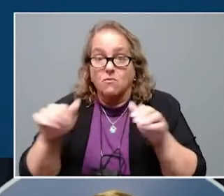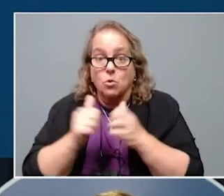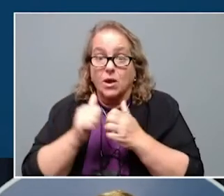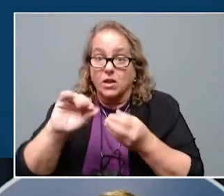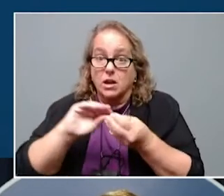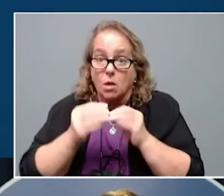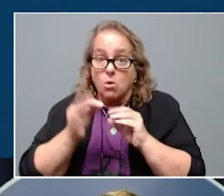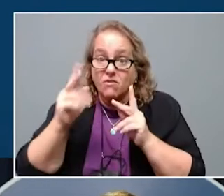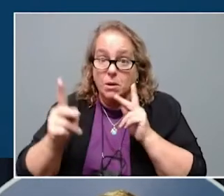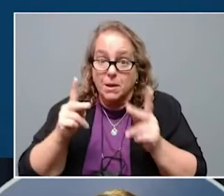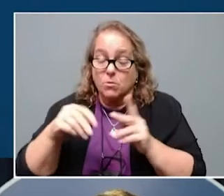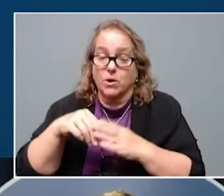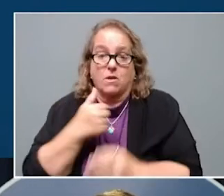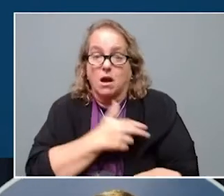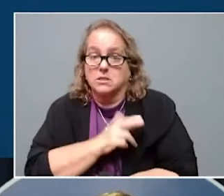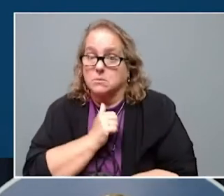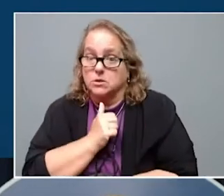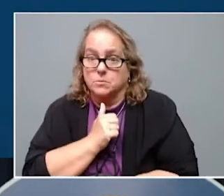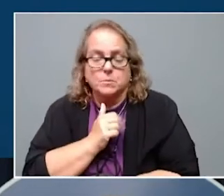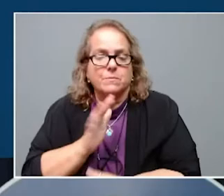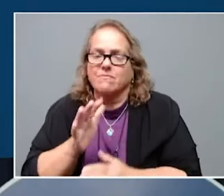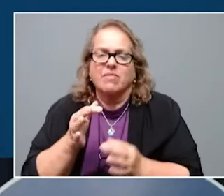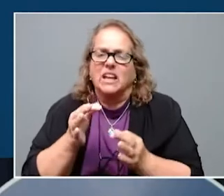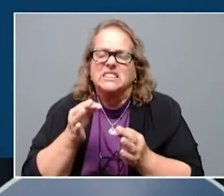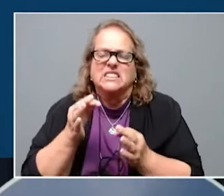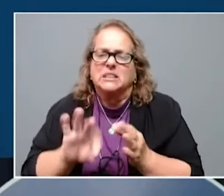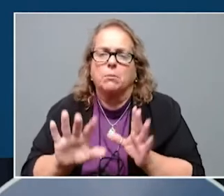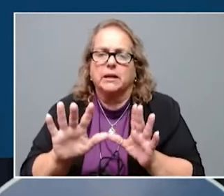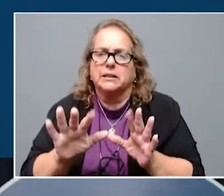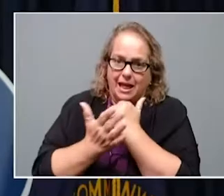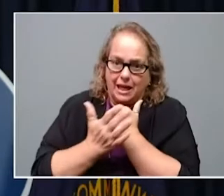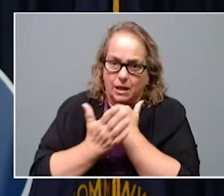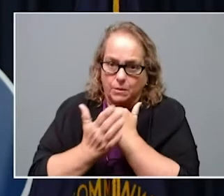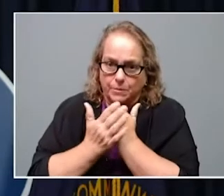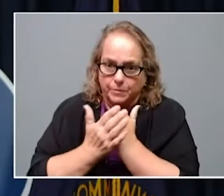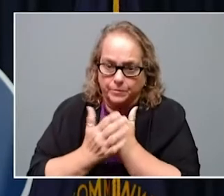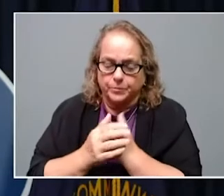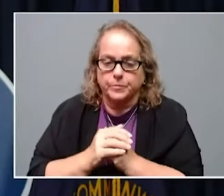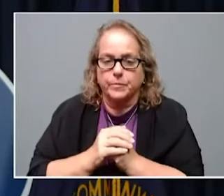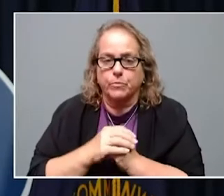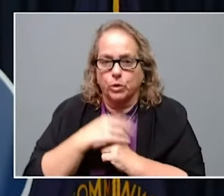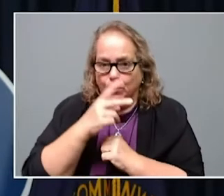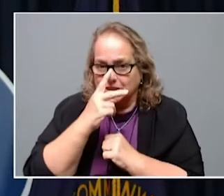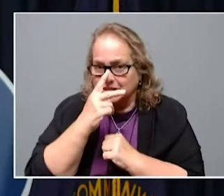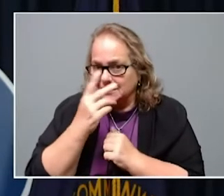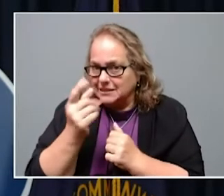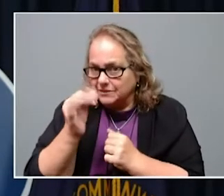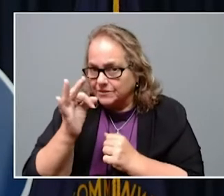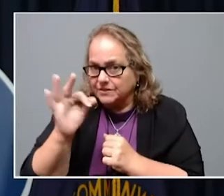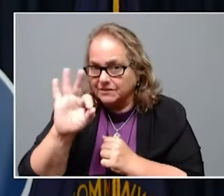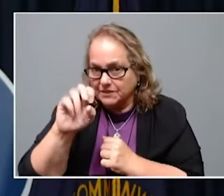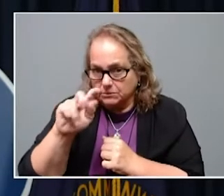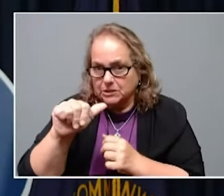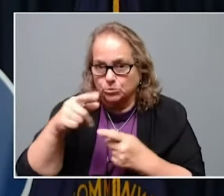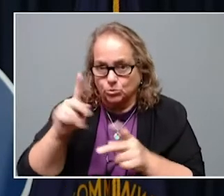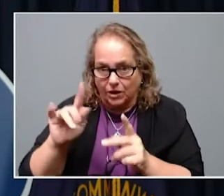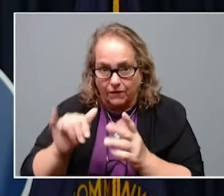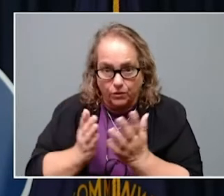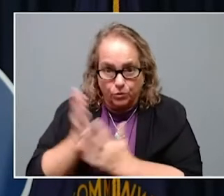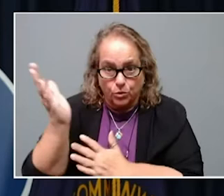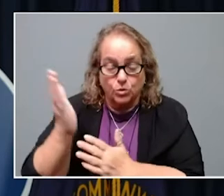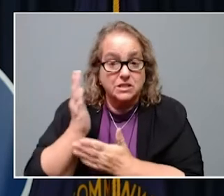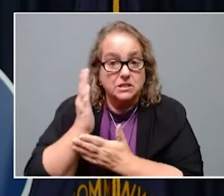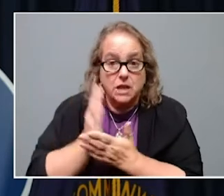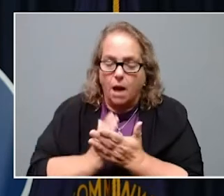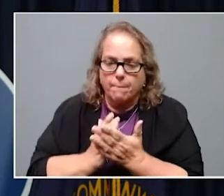in the hospital. It's simply too many cases. Those glimmers of hope come the same day Beshear reported 88